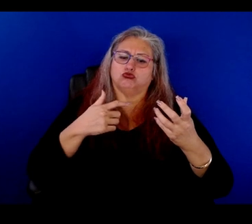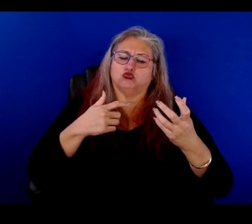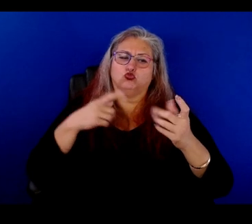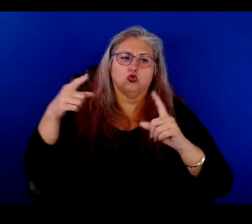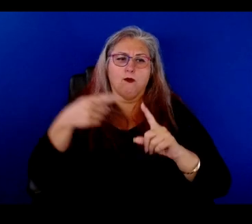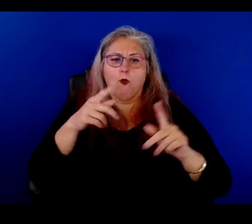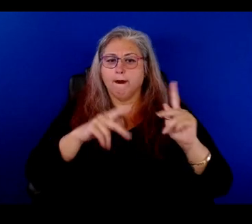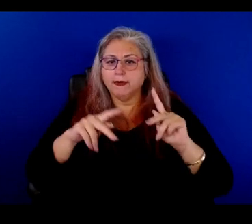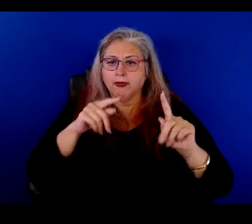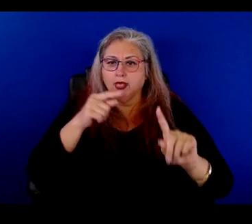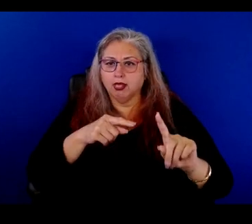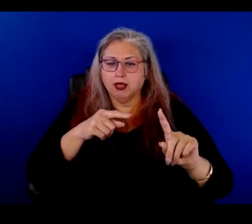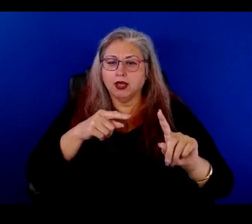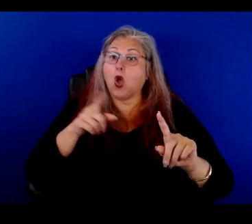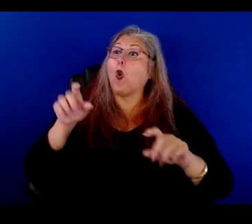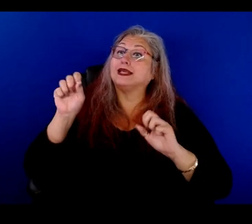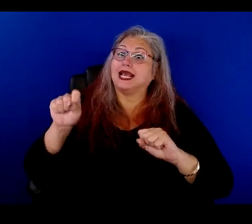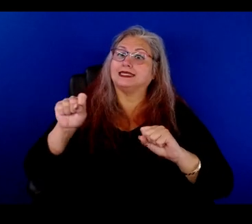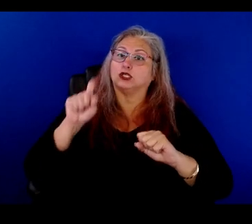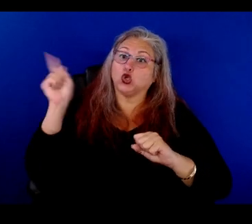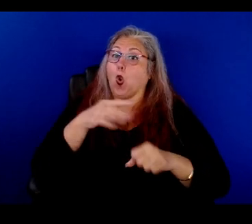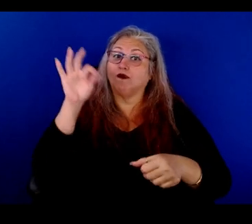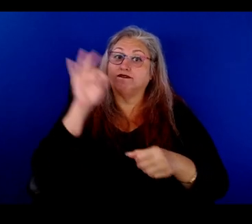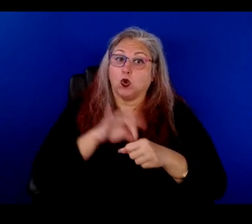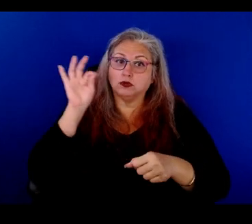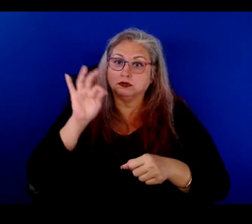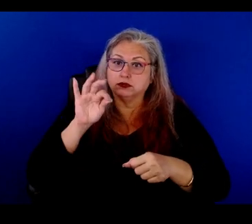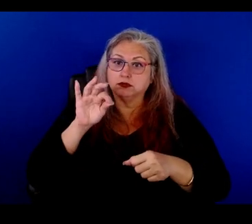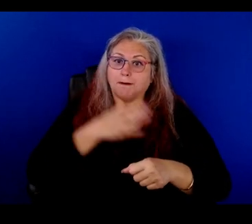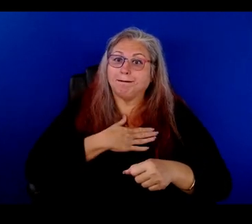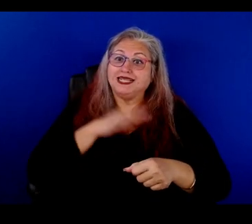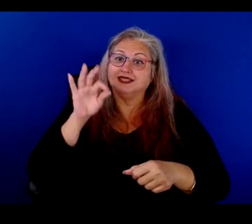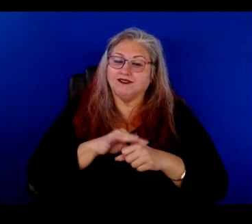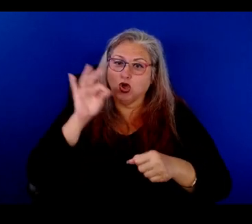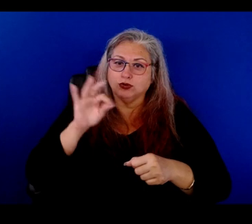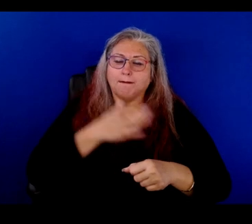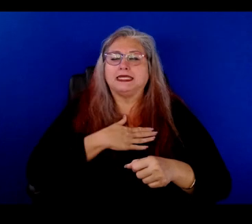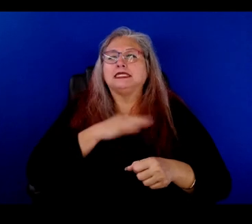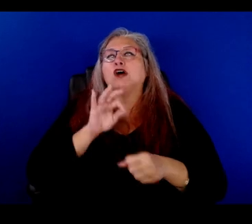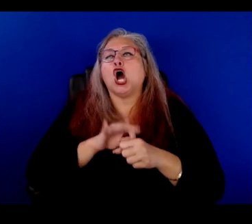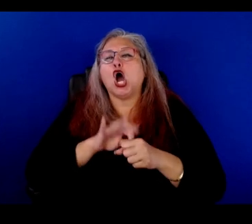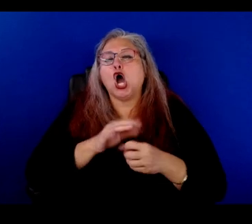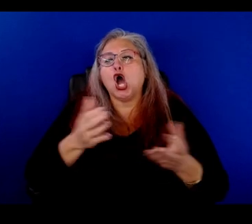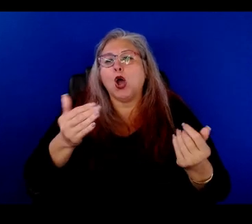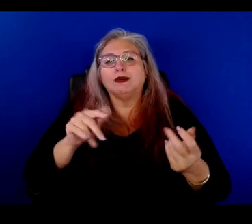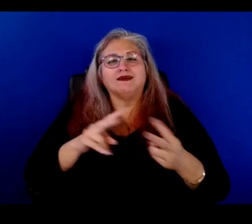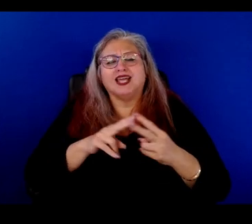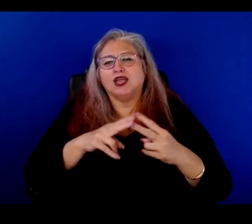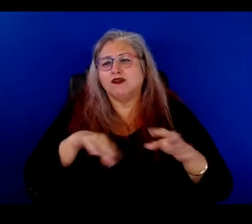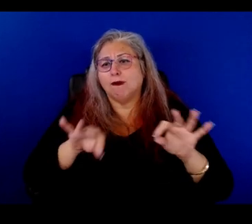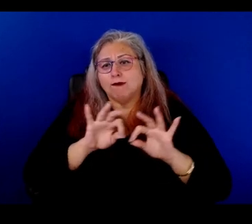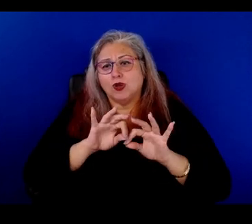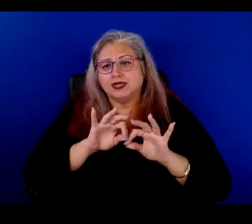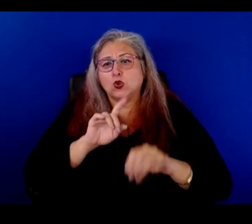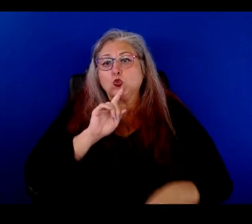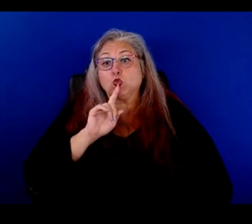point people toward. Yeah. Vote. Please vote. Okay. You guys, you know, that is so important. And